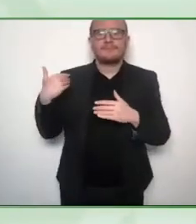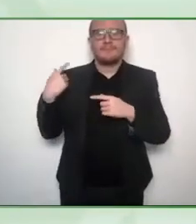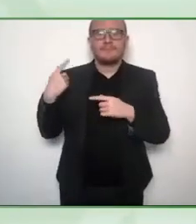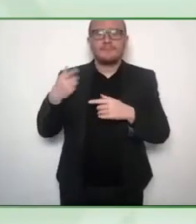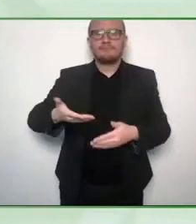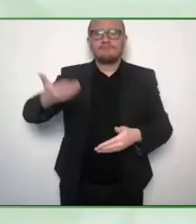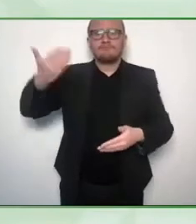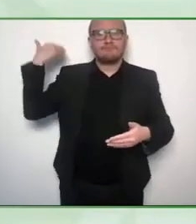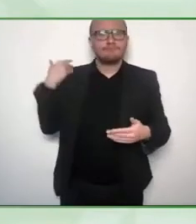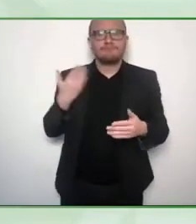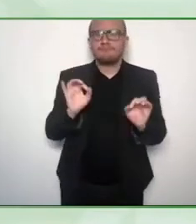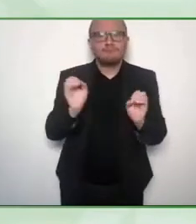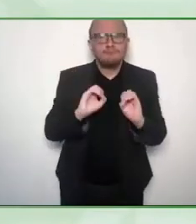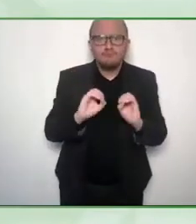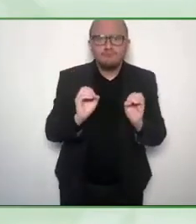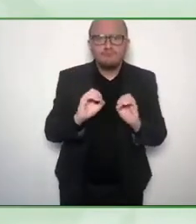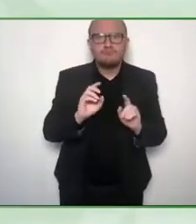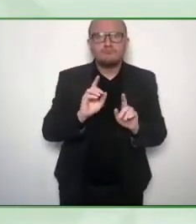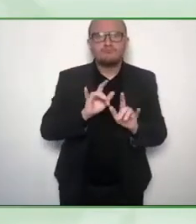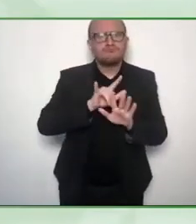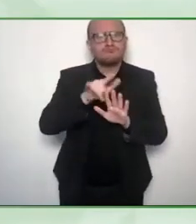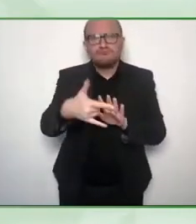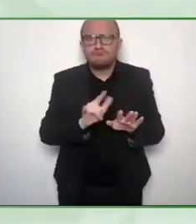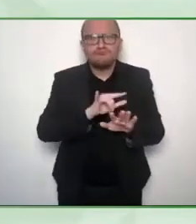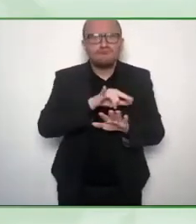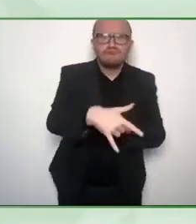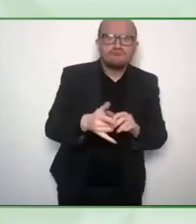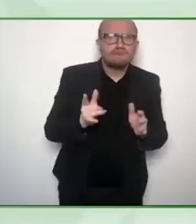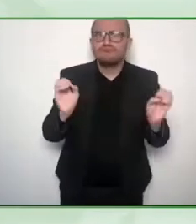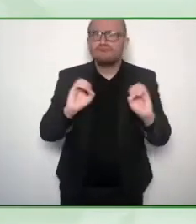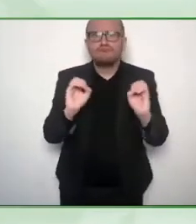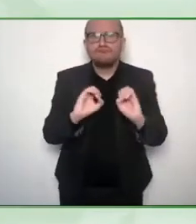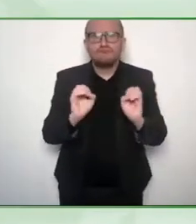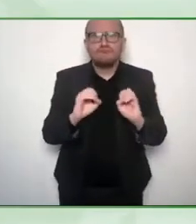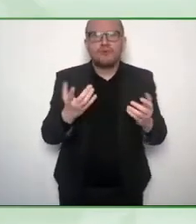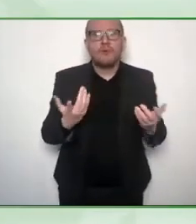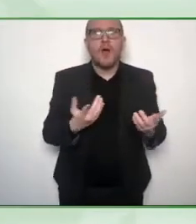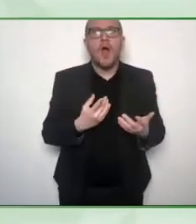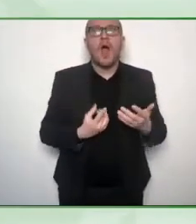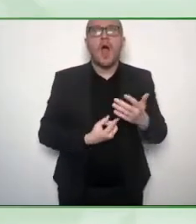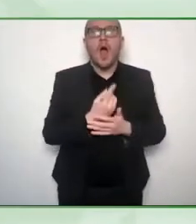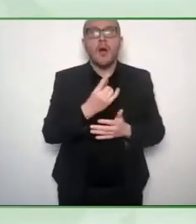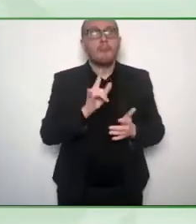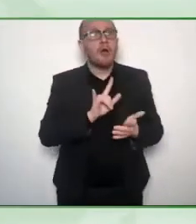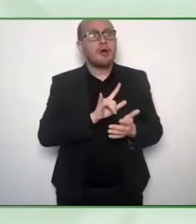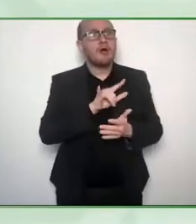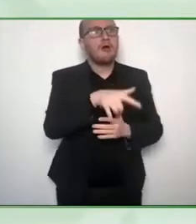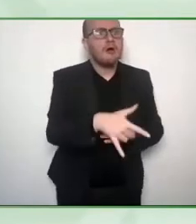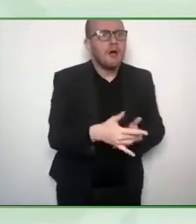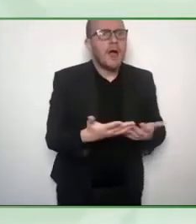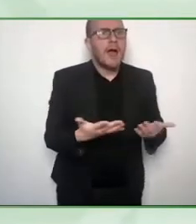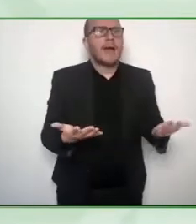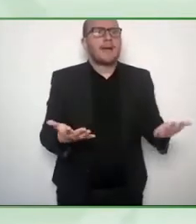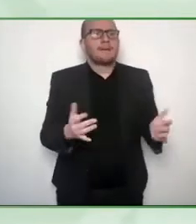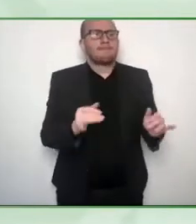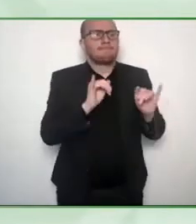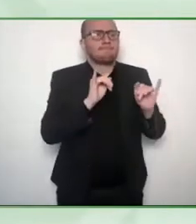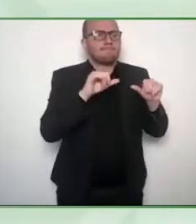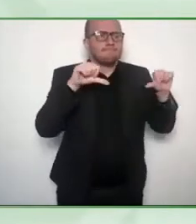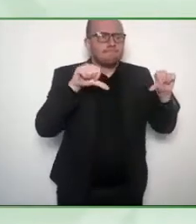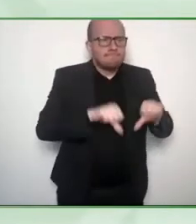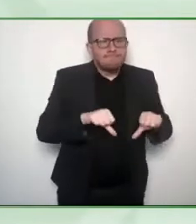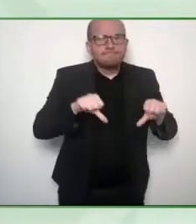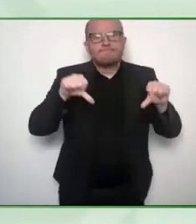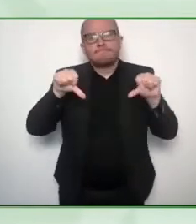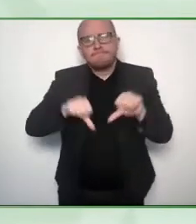it never ended in a very good experience. And all the other solutions that I could see across the world, they were not inclusive. They